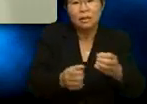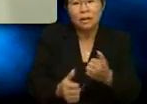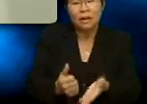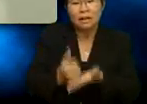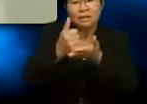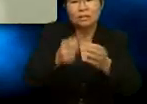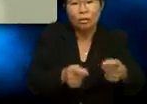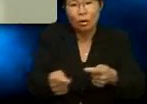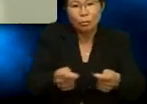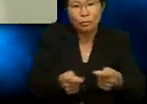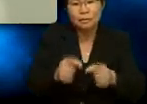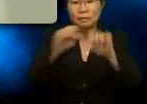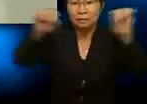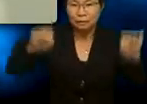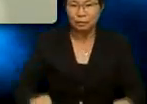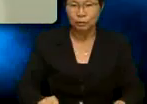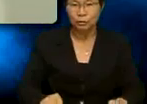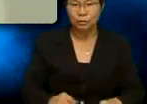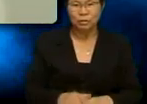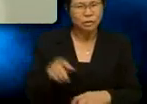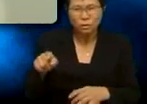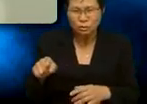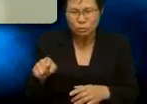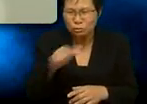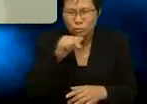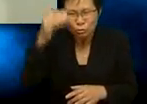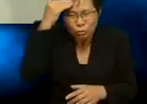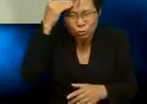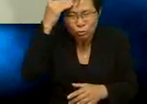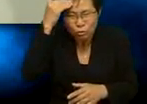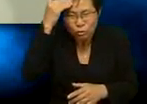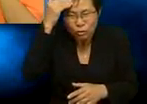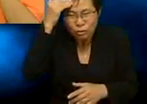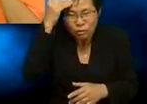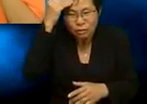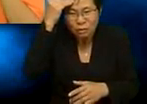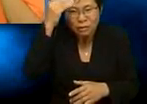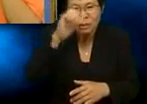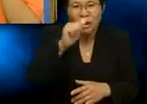Okay... You... Don't know what an acronym means, do you?